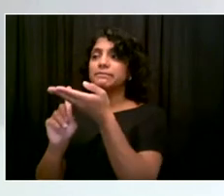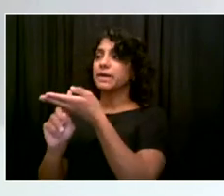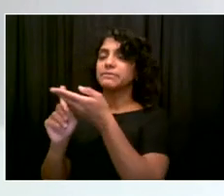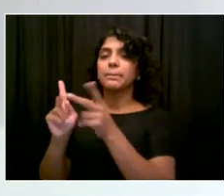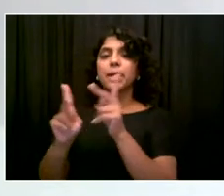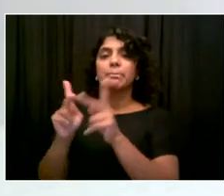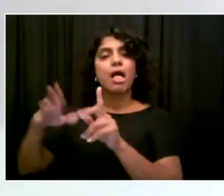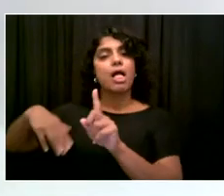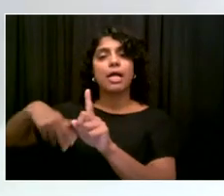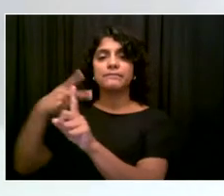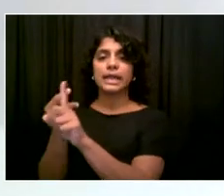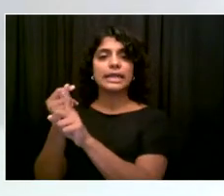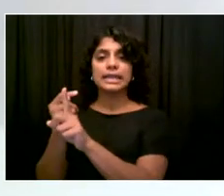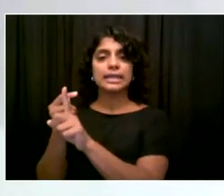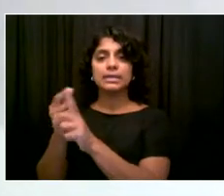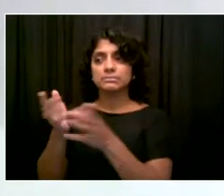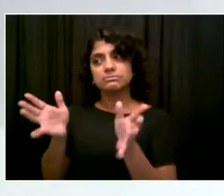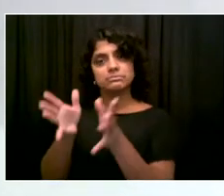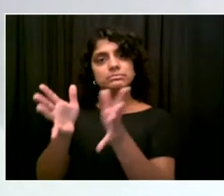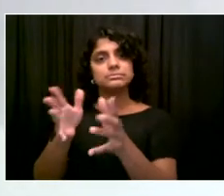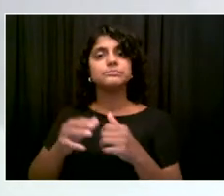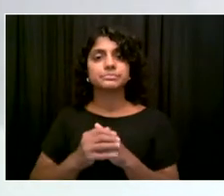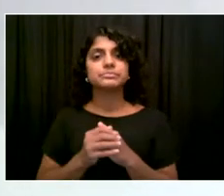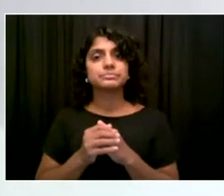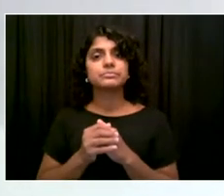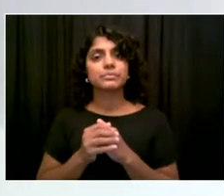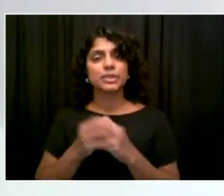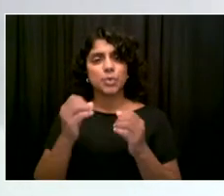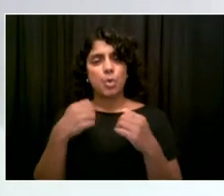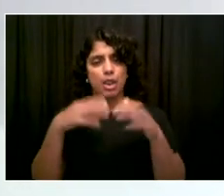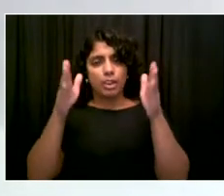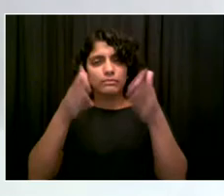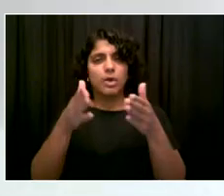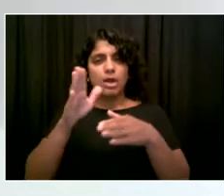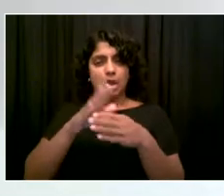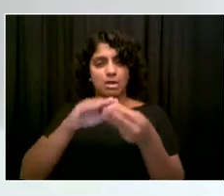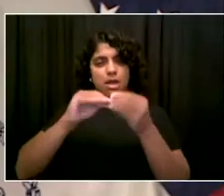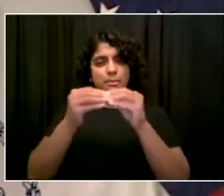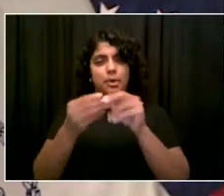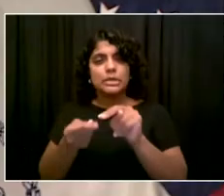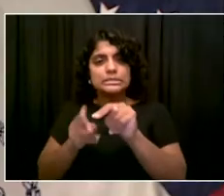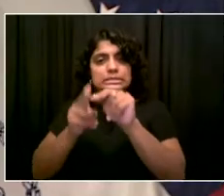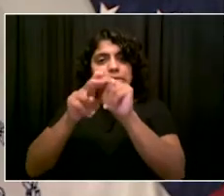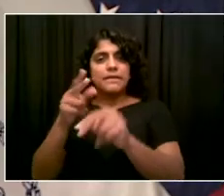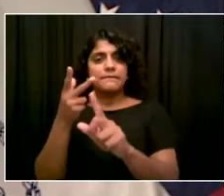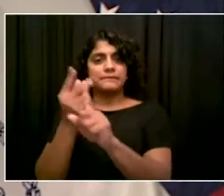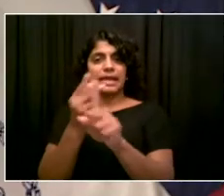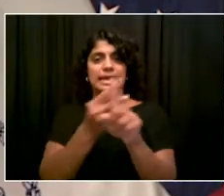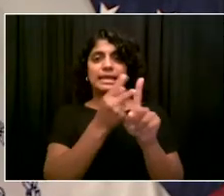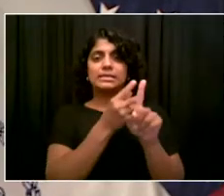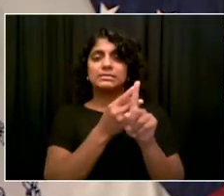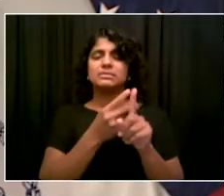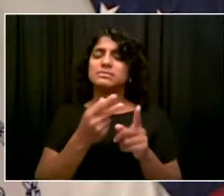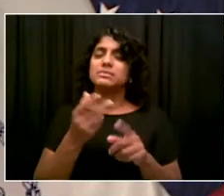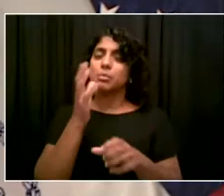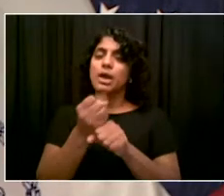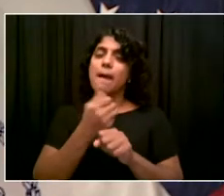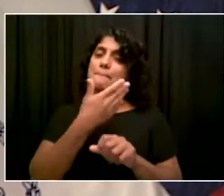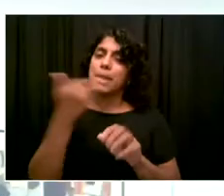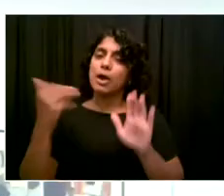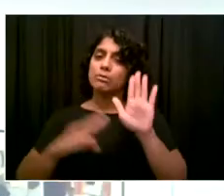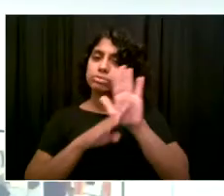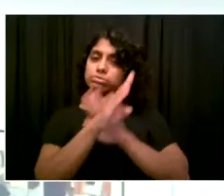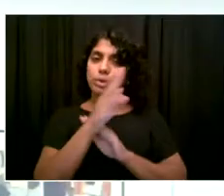Yorkers are vaccinated. Thank you, sir. Thank you. Dr. Choksi. Thank you. And thanks for this important question.